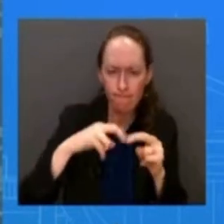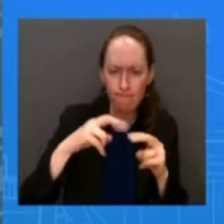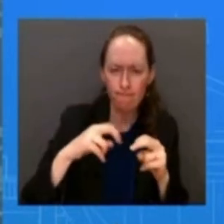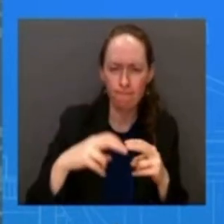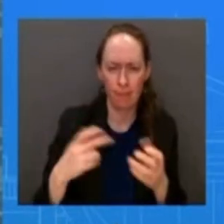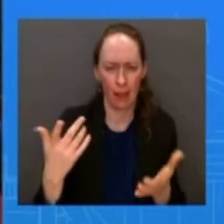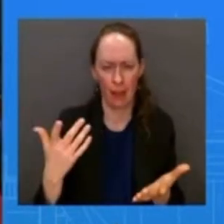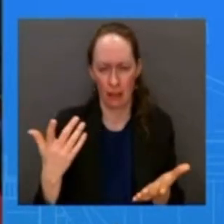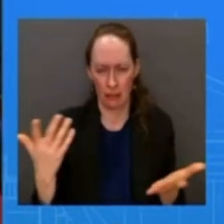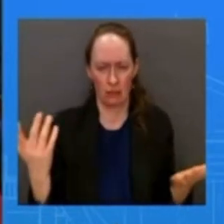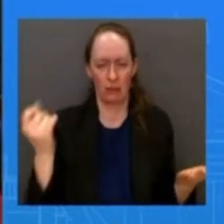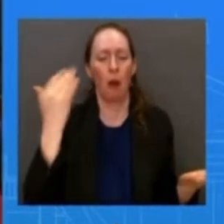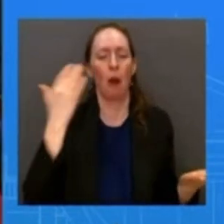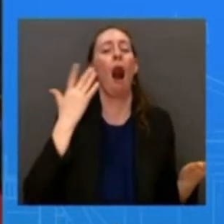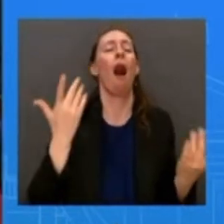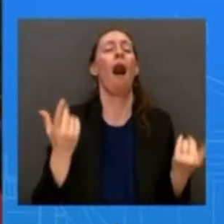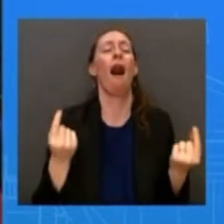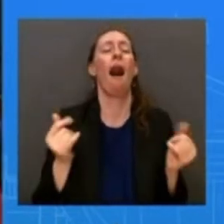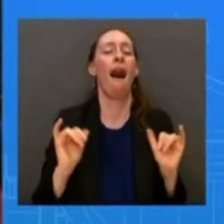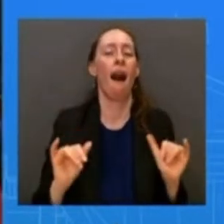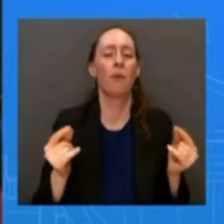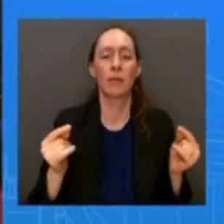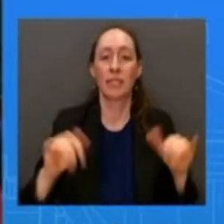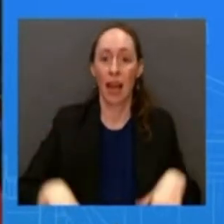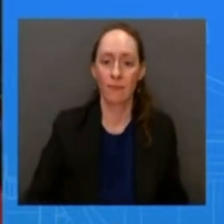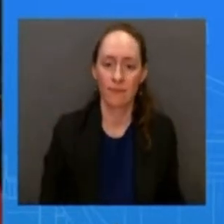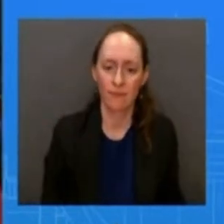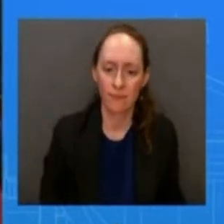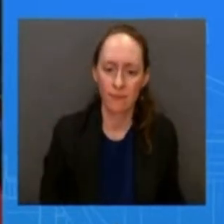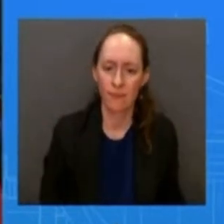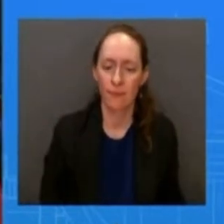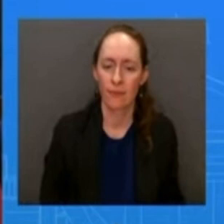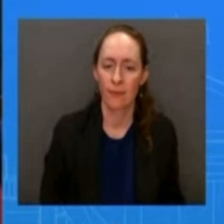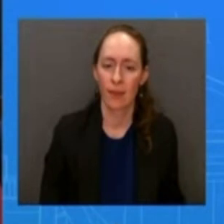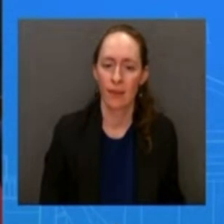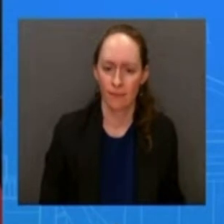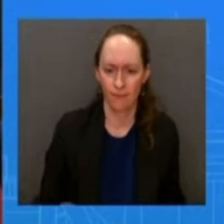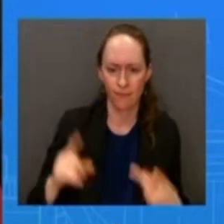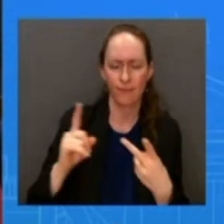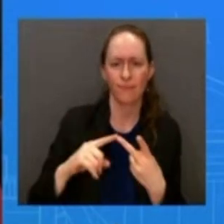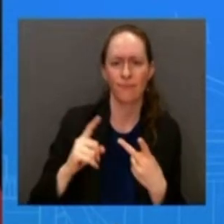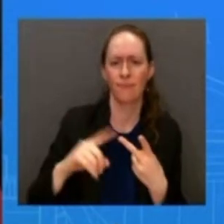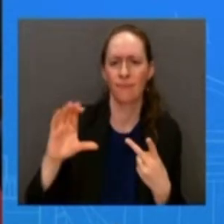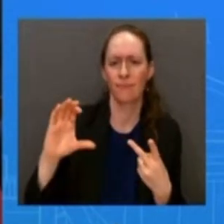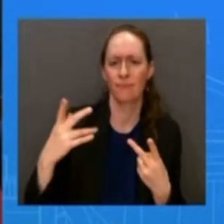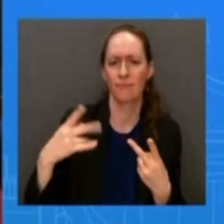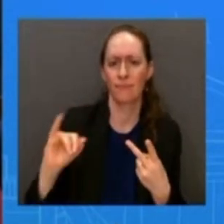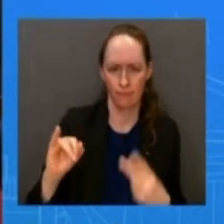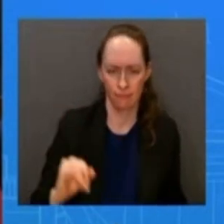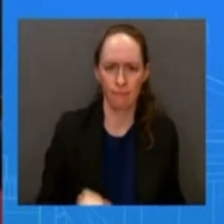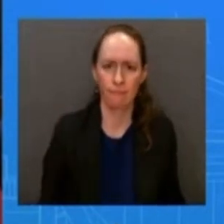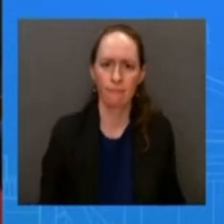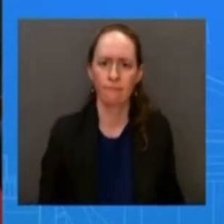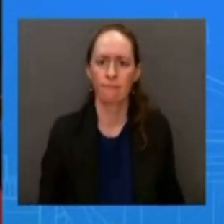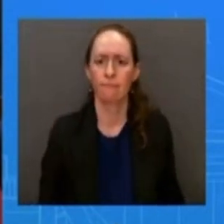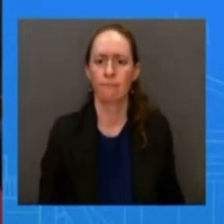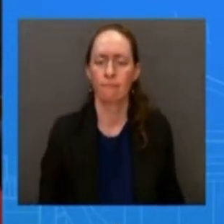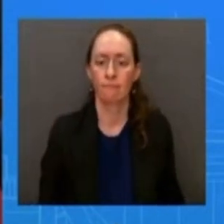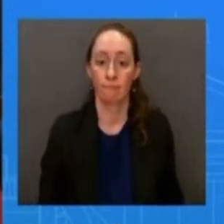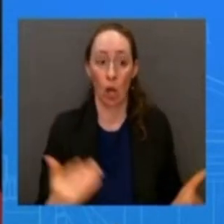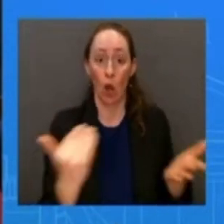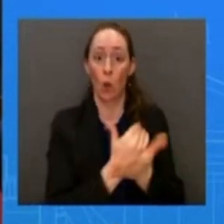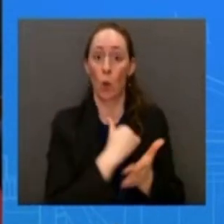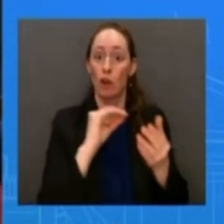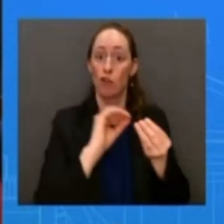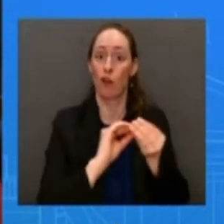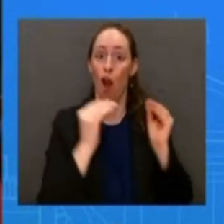then secondly on cpi numbers came out today that show a monthly decline in real wages as well as an annual